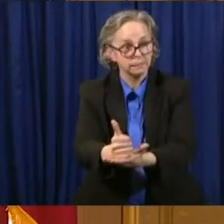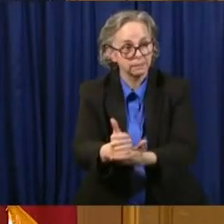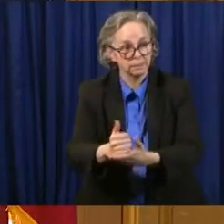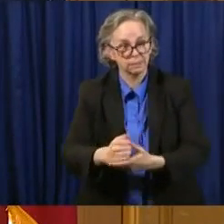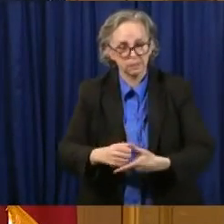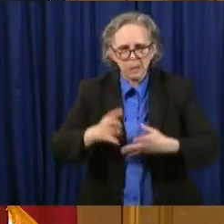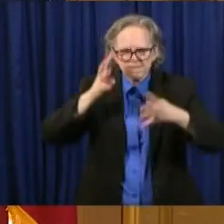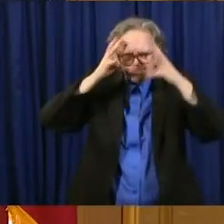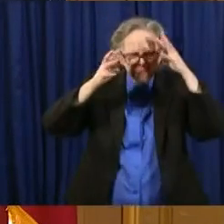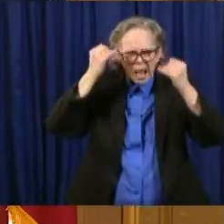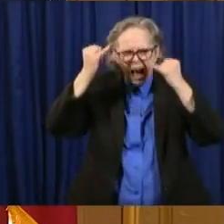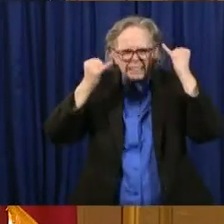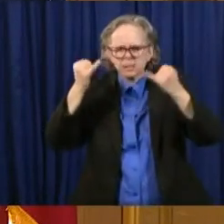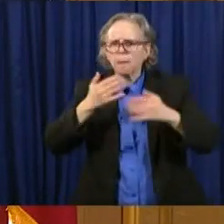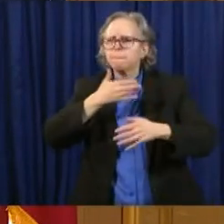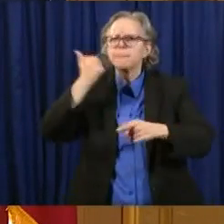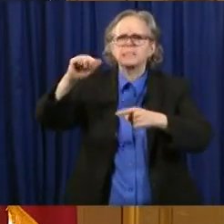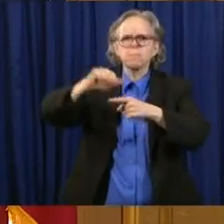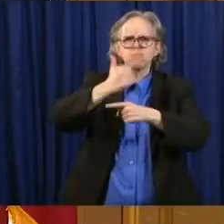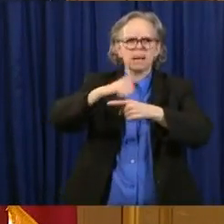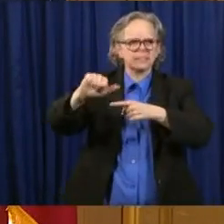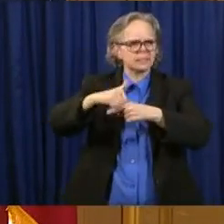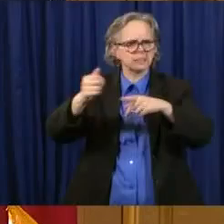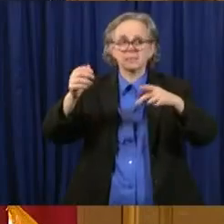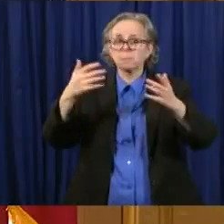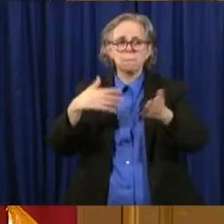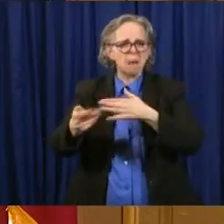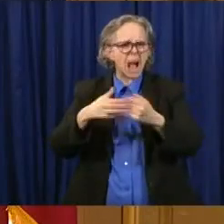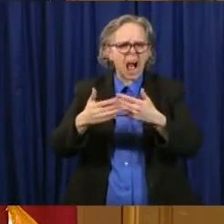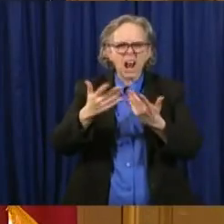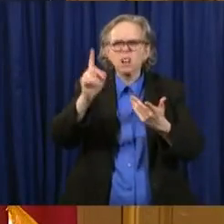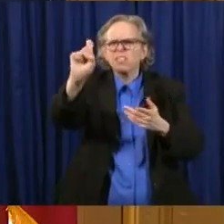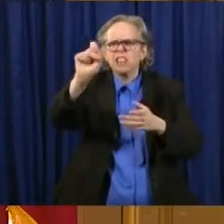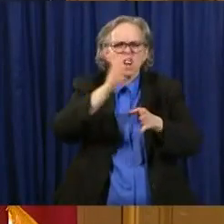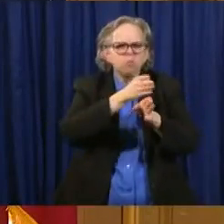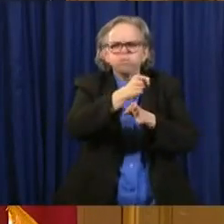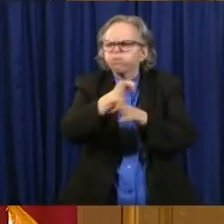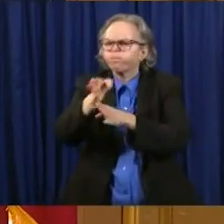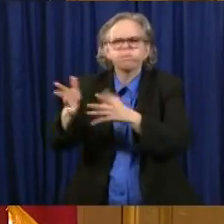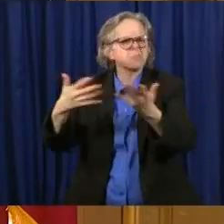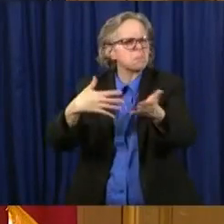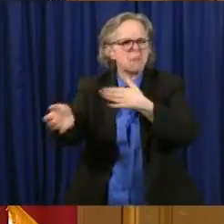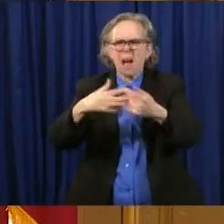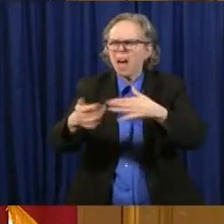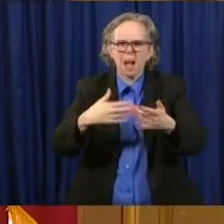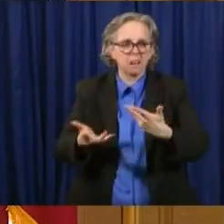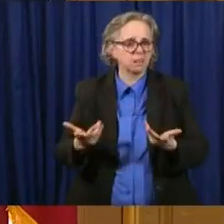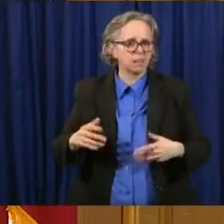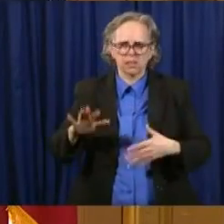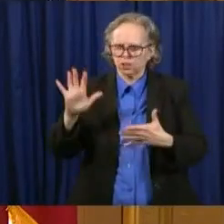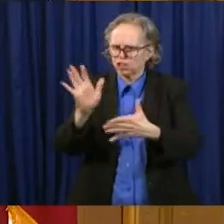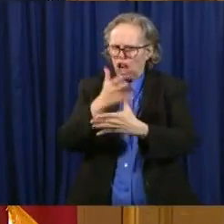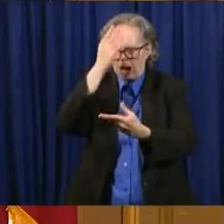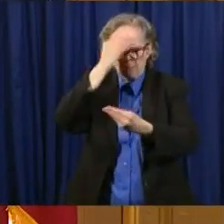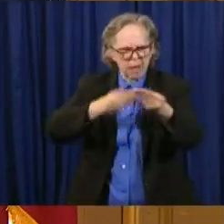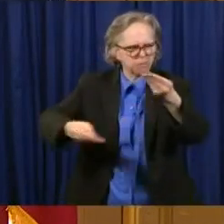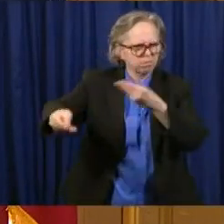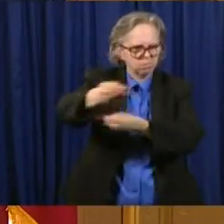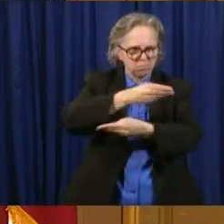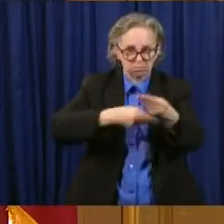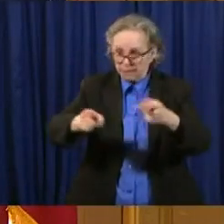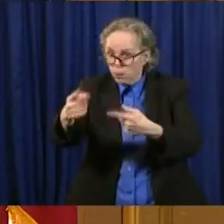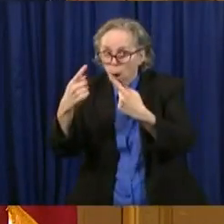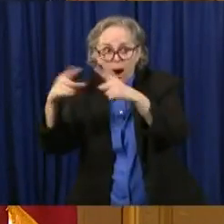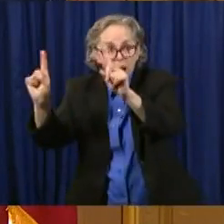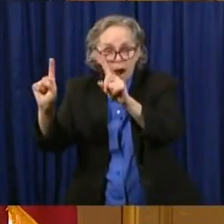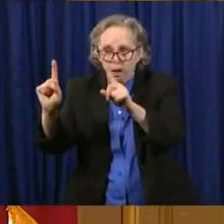industry that is or particular business that is, and, and really kind of pooling information, uh, so that we can give them the best